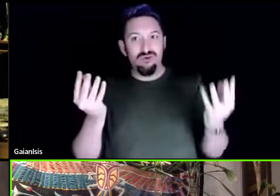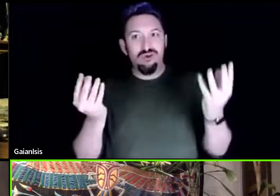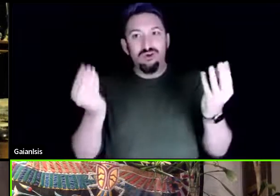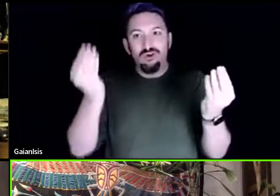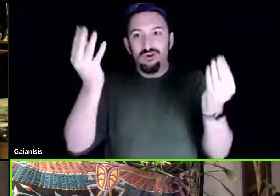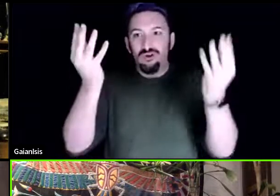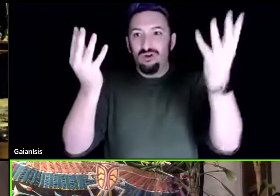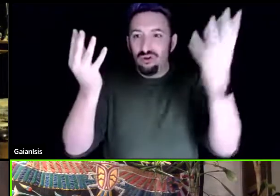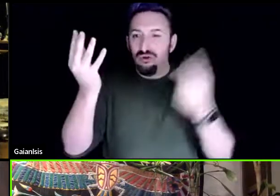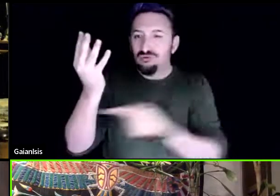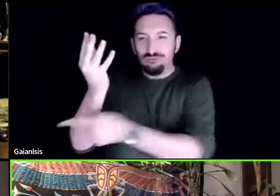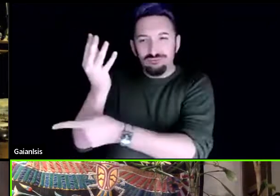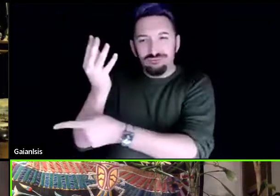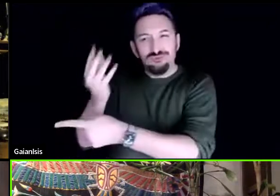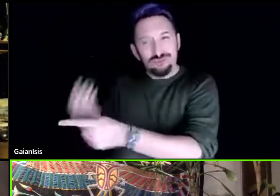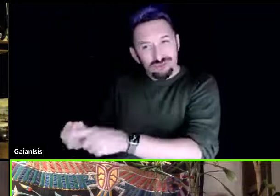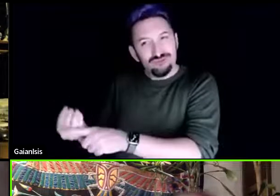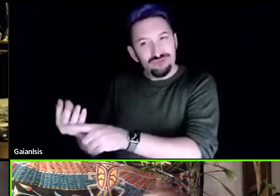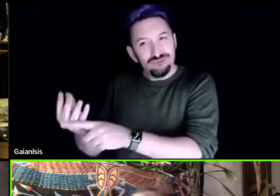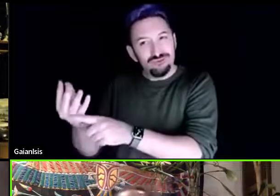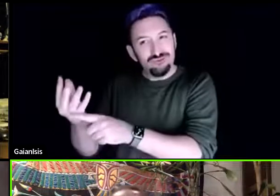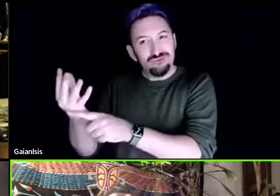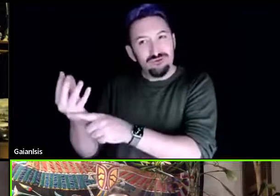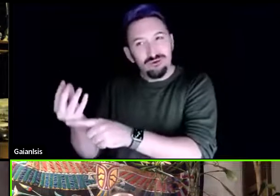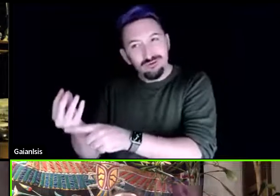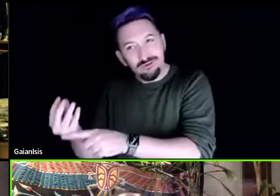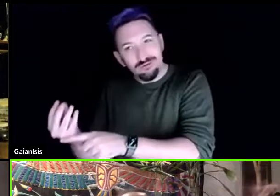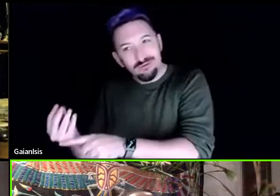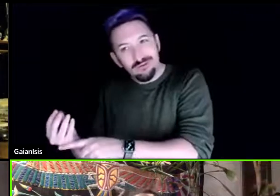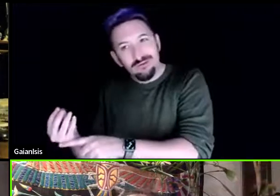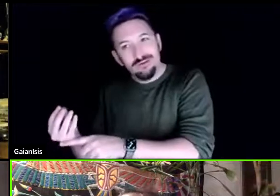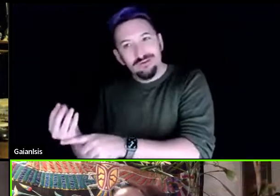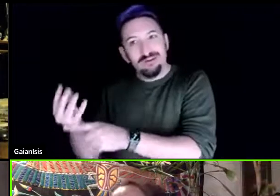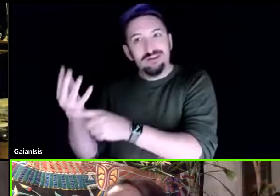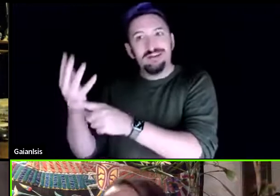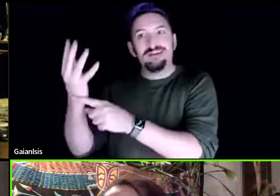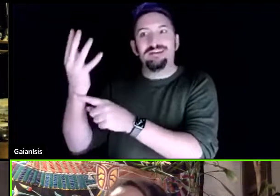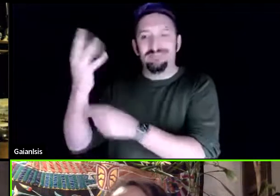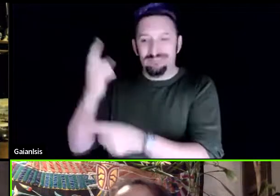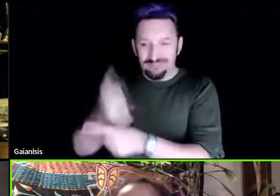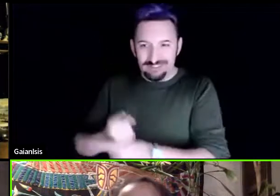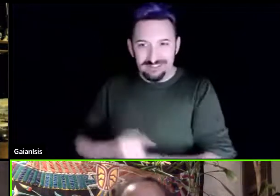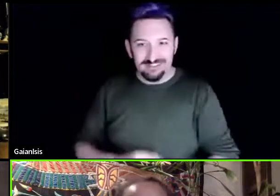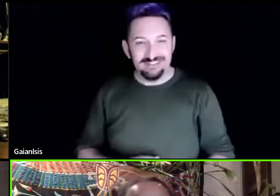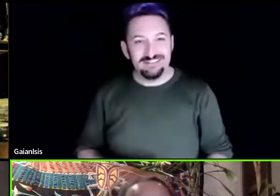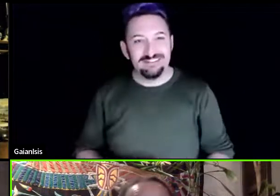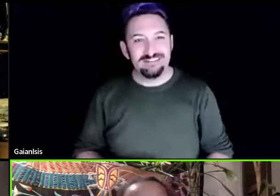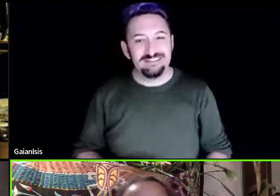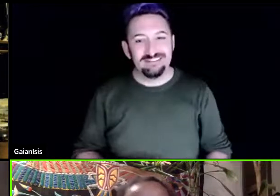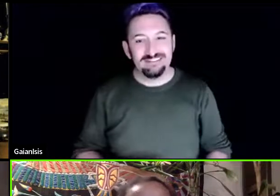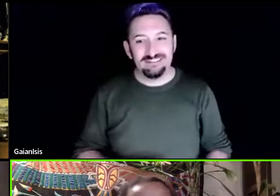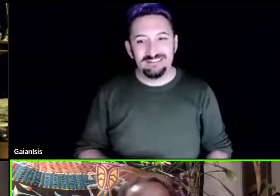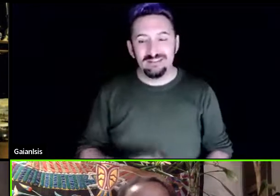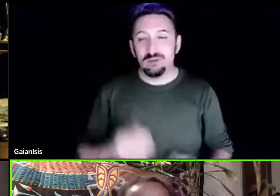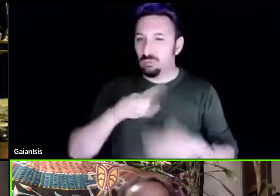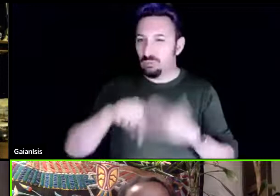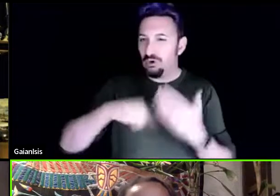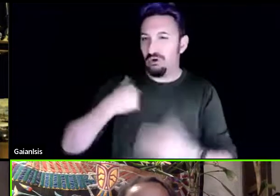sometimes that ball rolls downhill a little bit but we push it back up and we're all doing better than we were